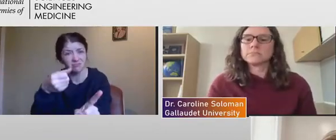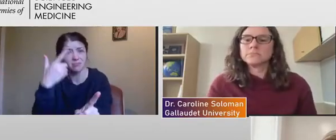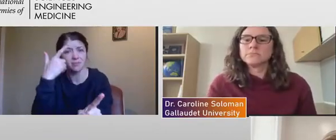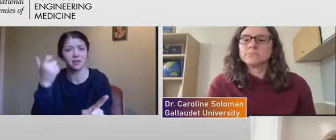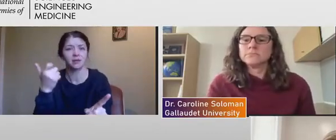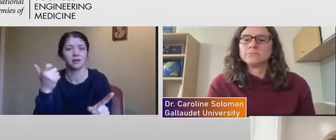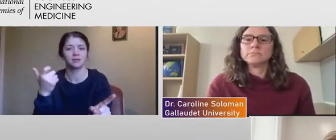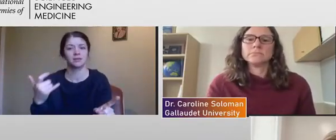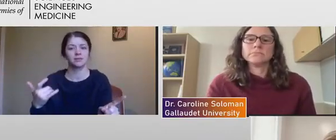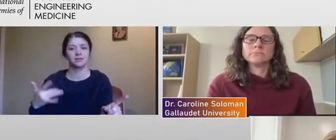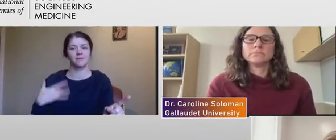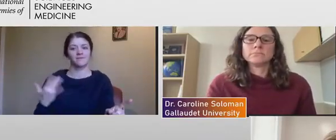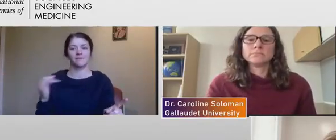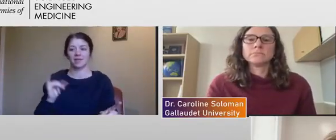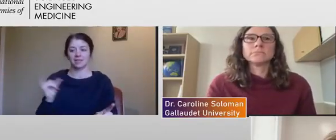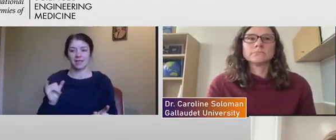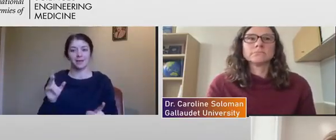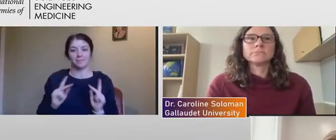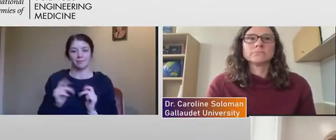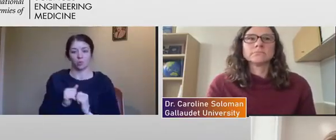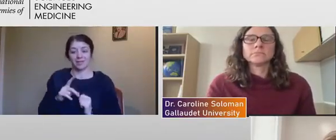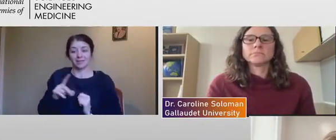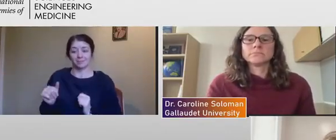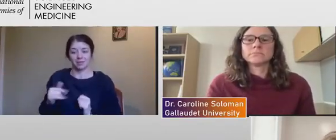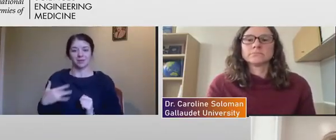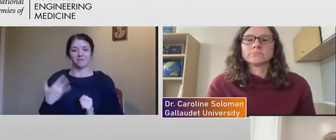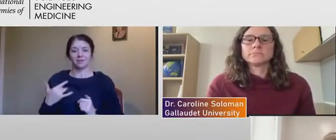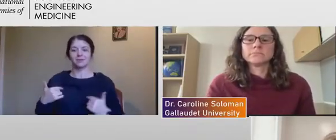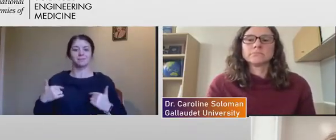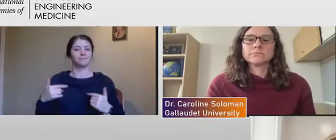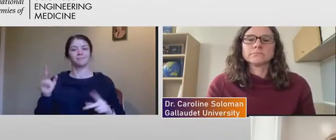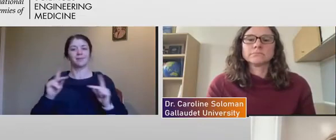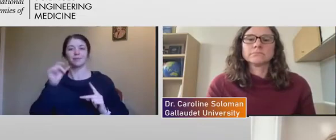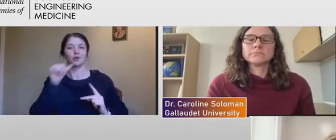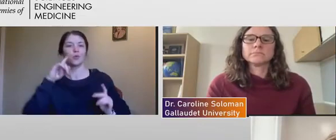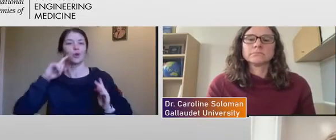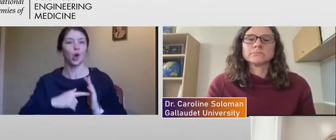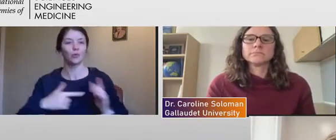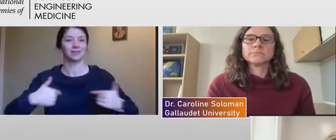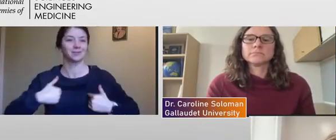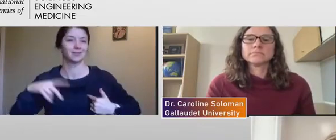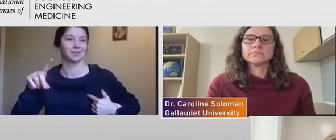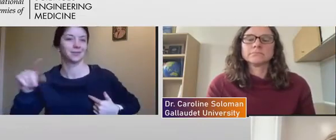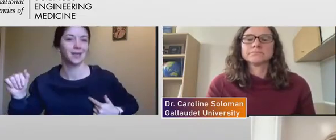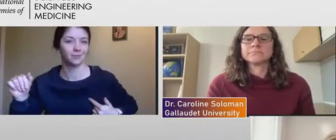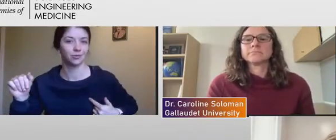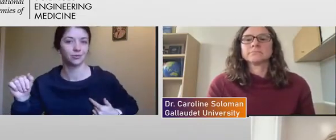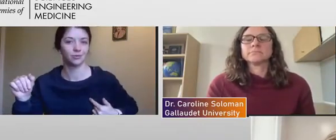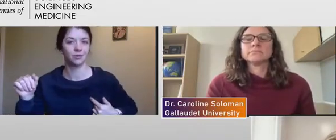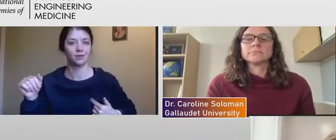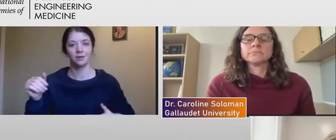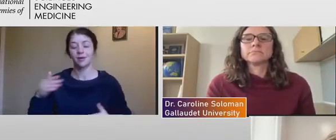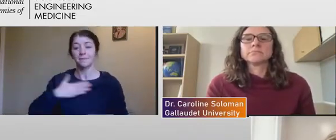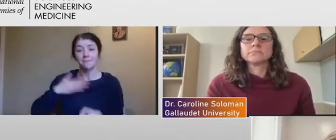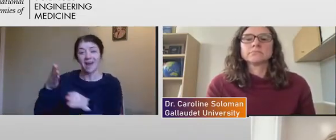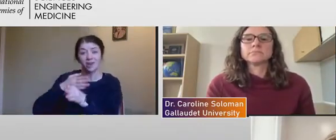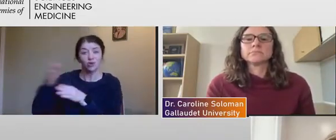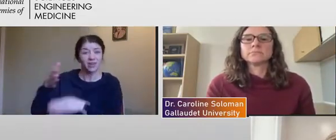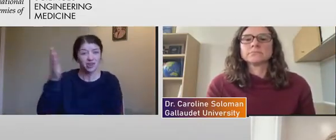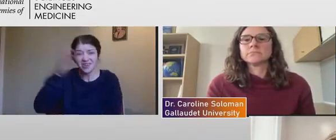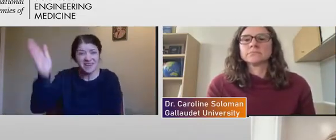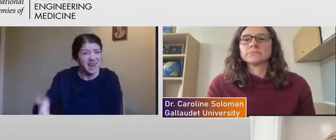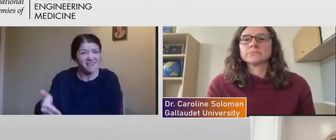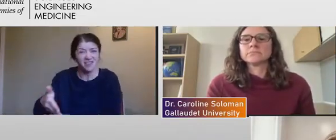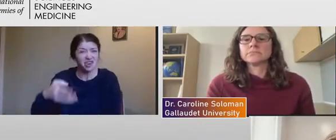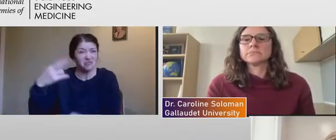like nobody notices that you're disabled. I mean, there were never conversations, um, throughout my career about disability.